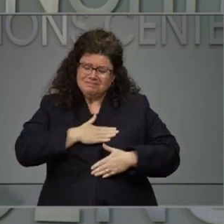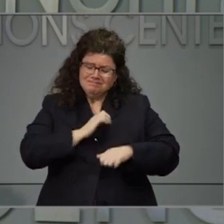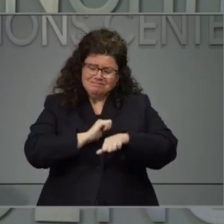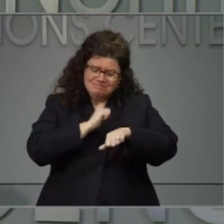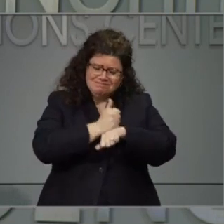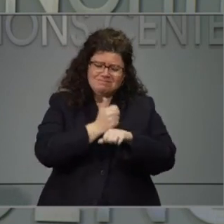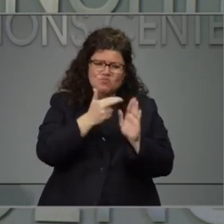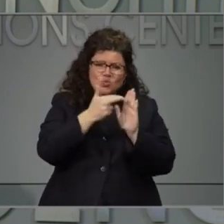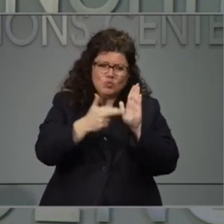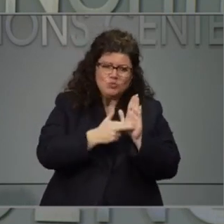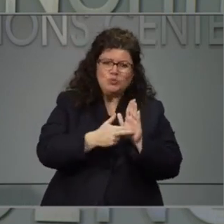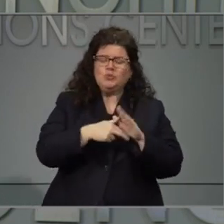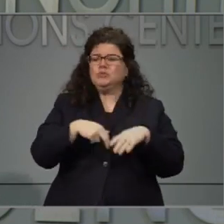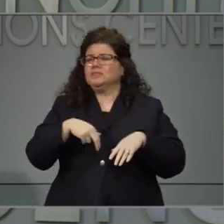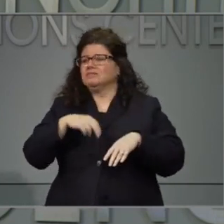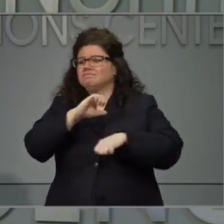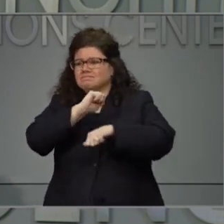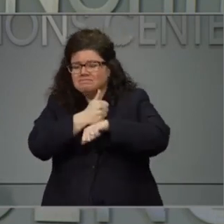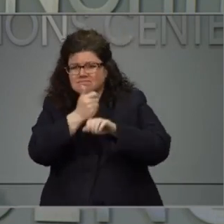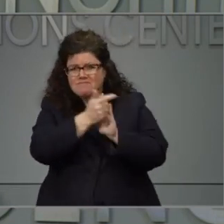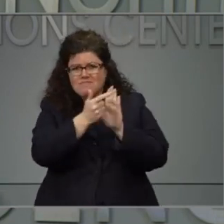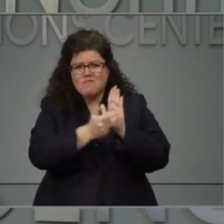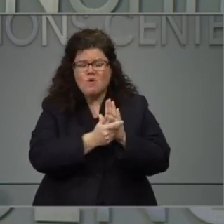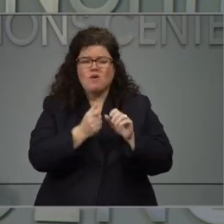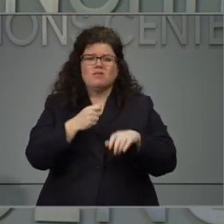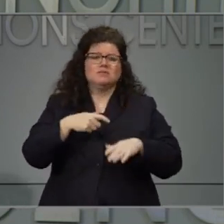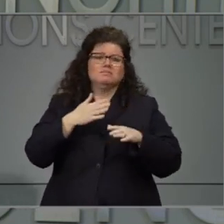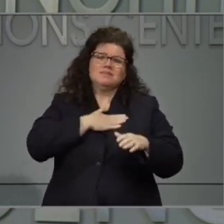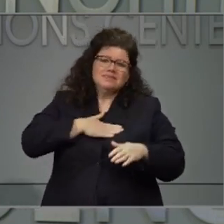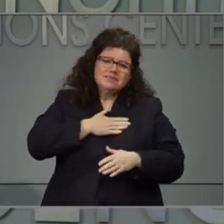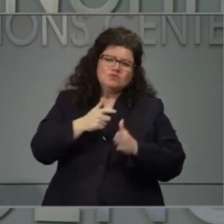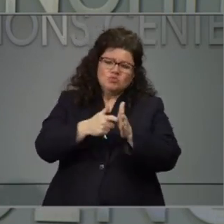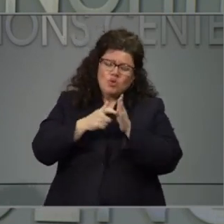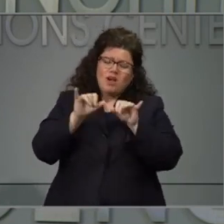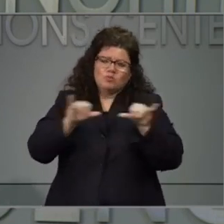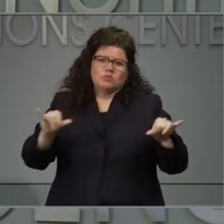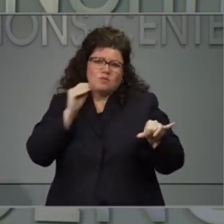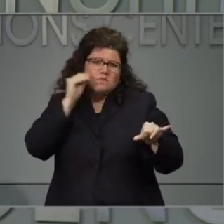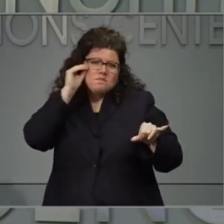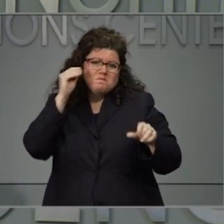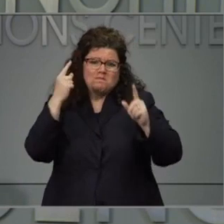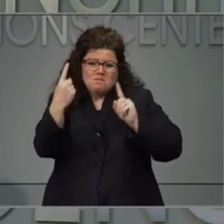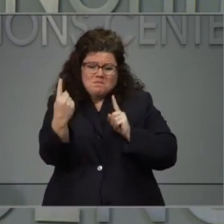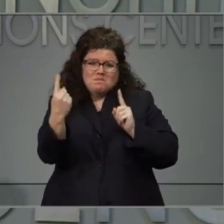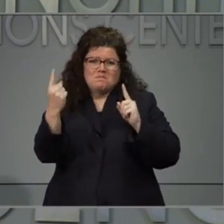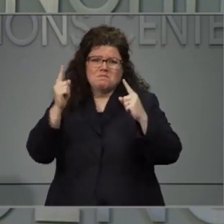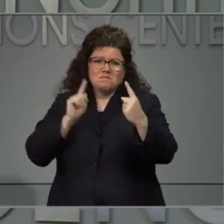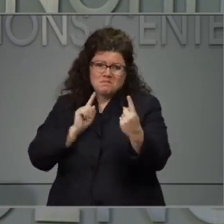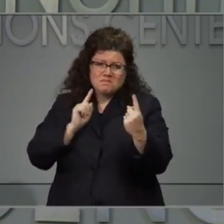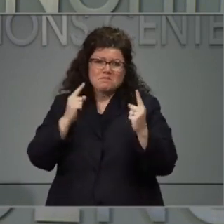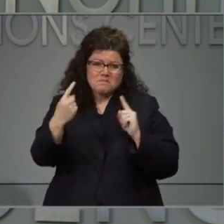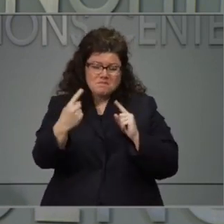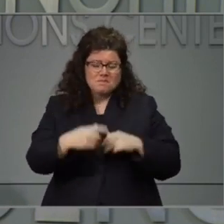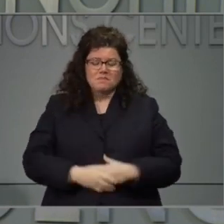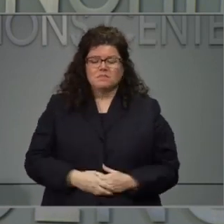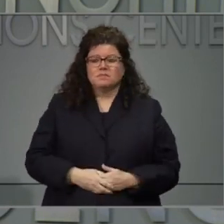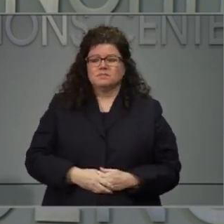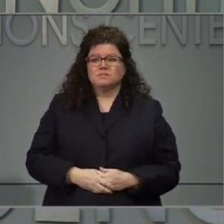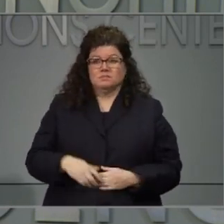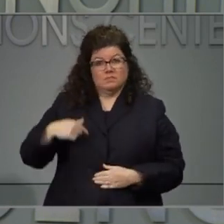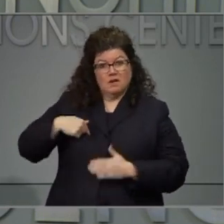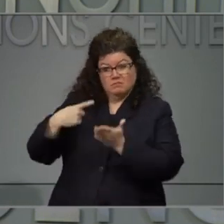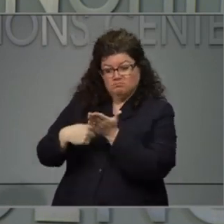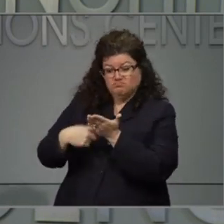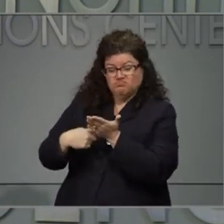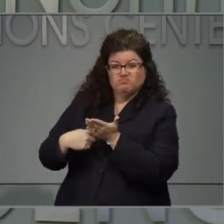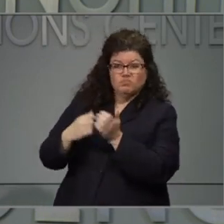sure that we're exercising our social distancing and staying at home as much as possible. I do talk to other governors